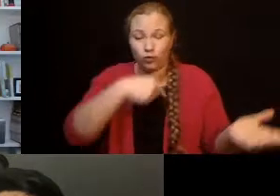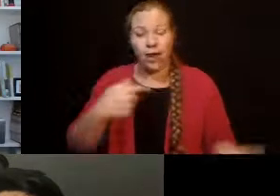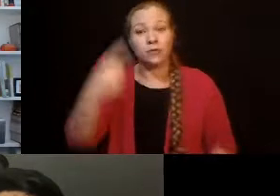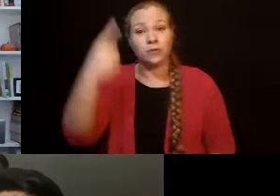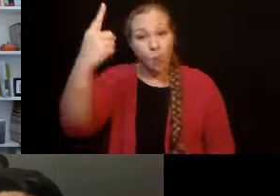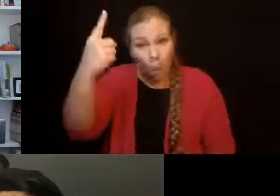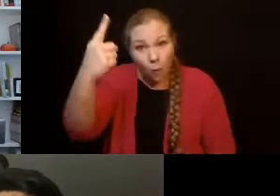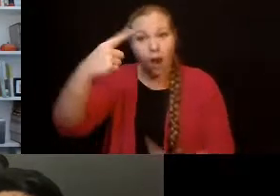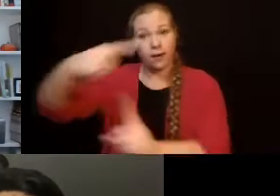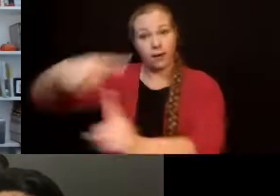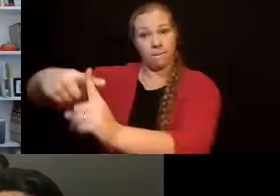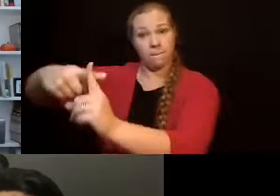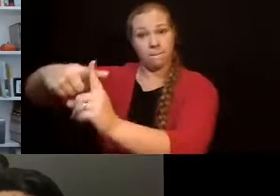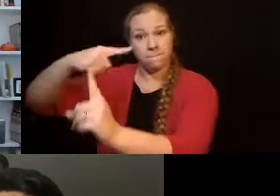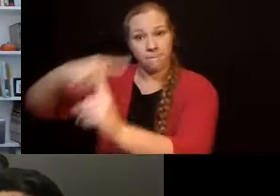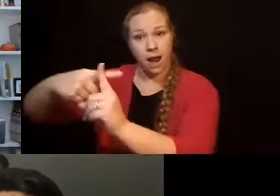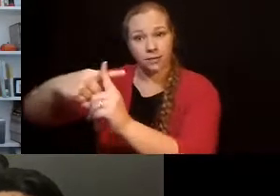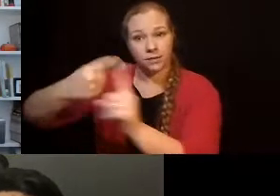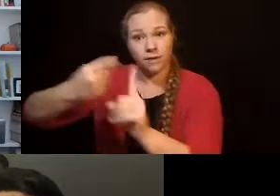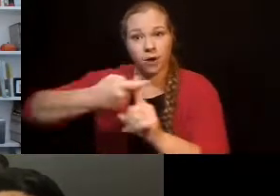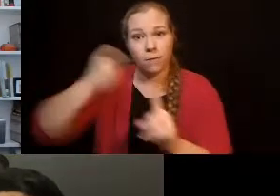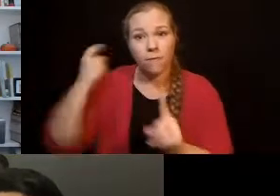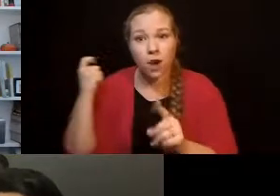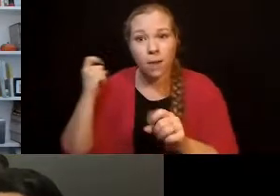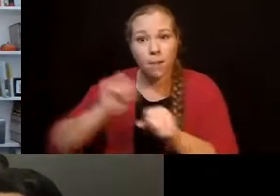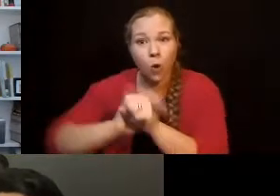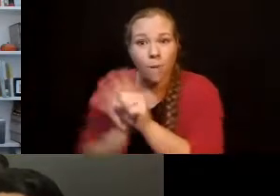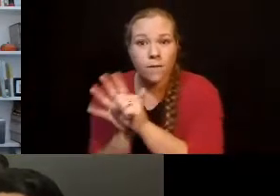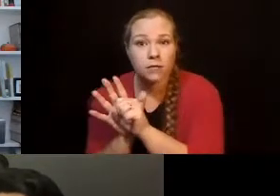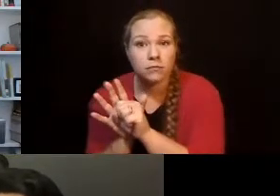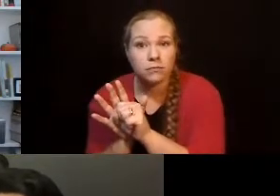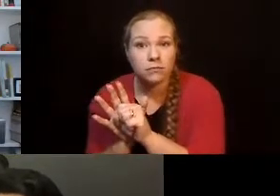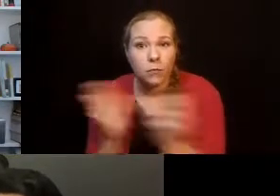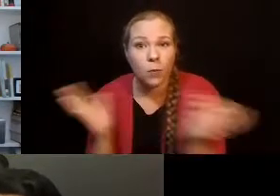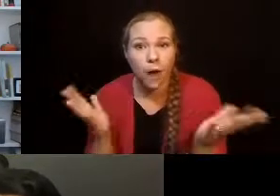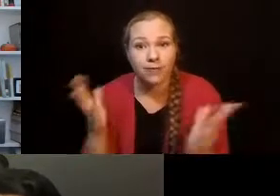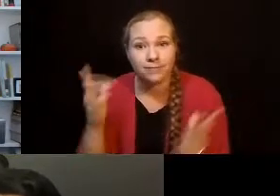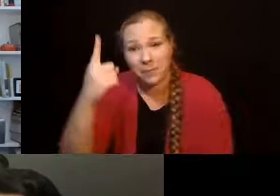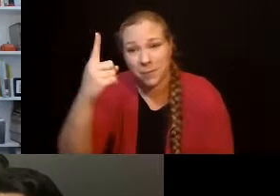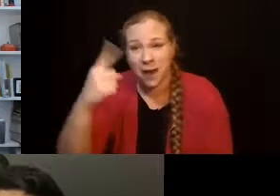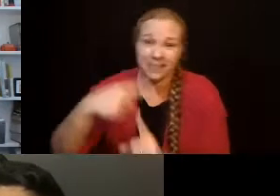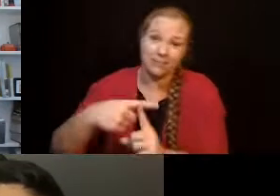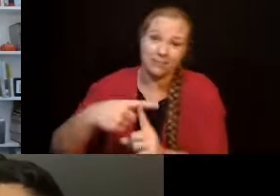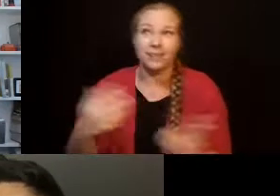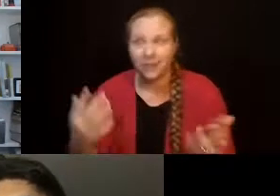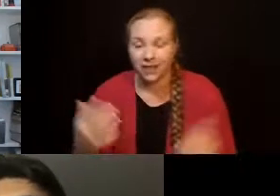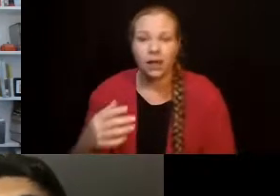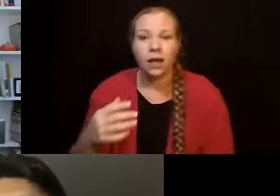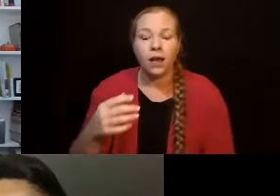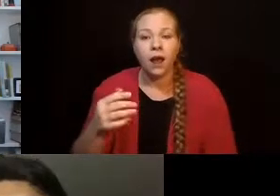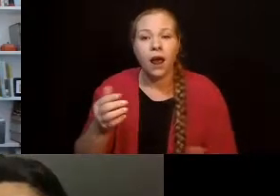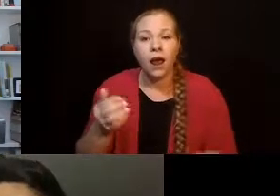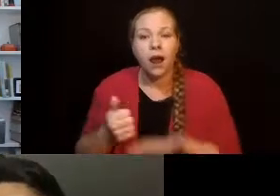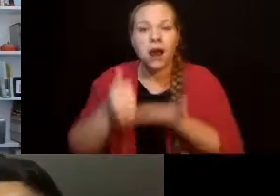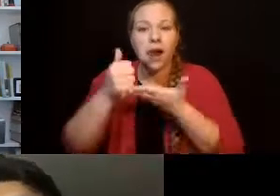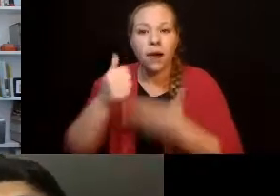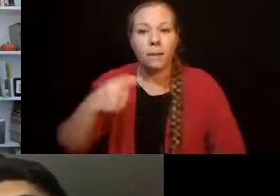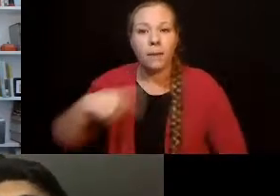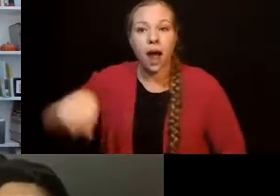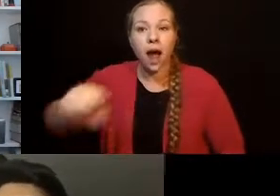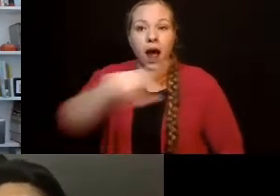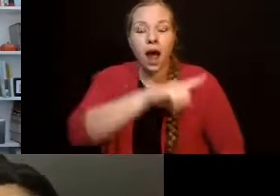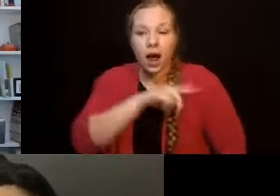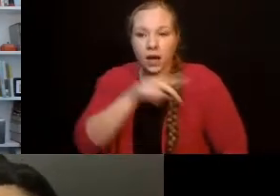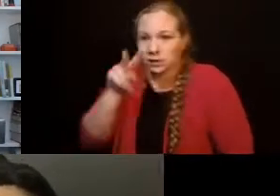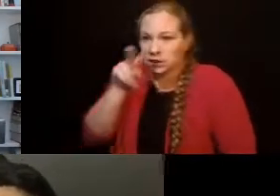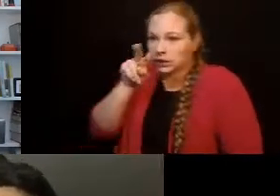is that it gives us a glimpse as to what, into what people, our sons and daughters' lives will look like if we don't put